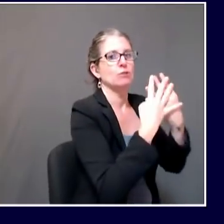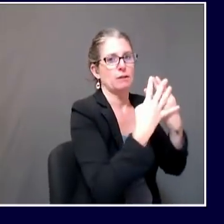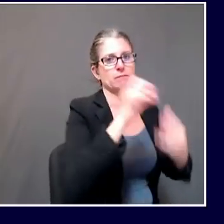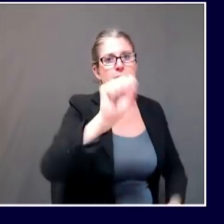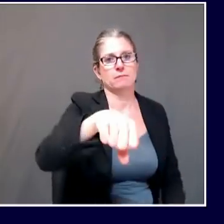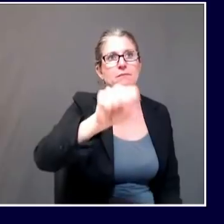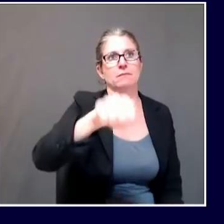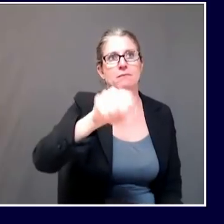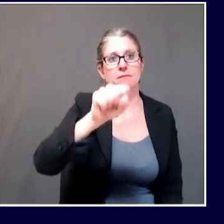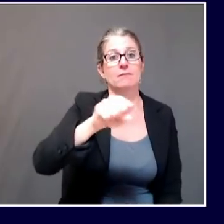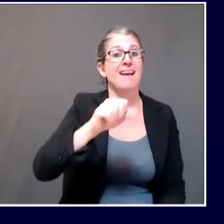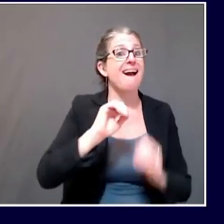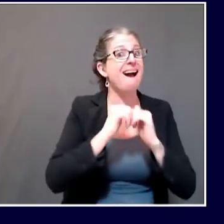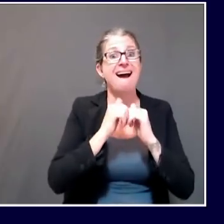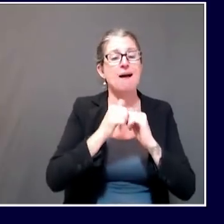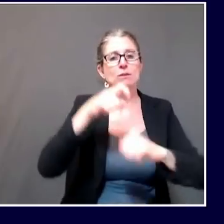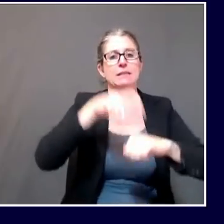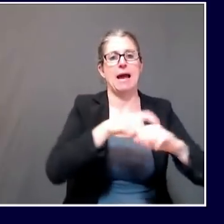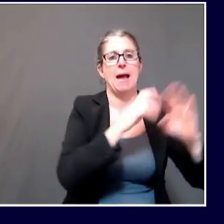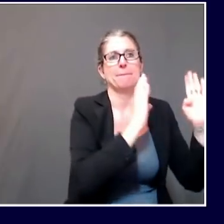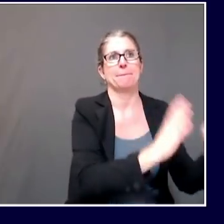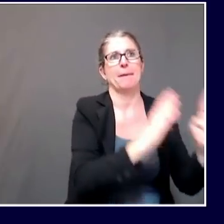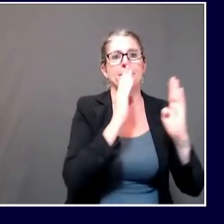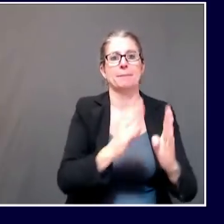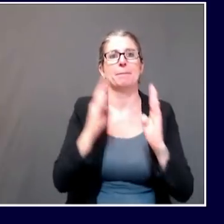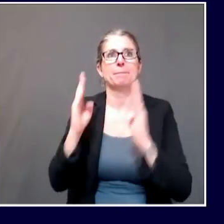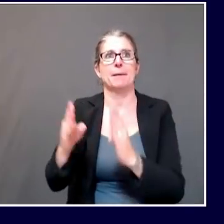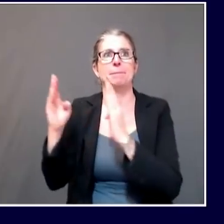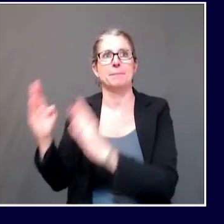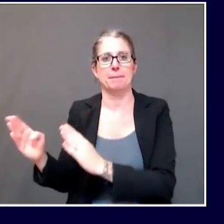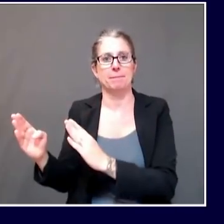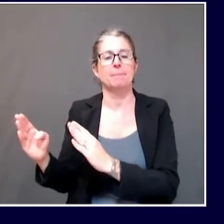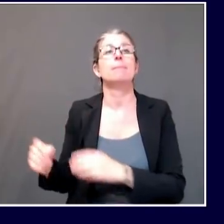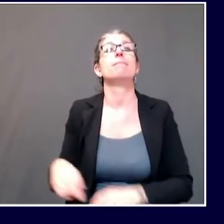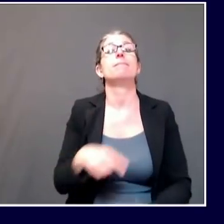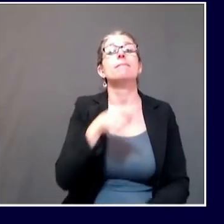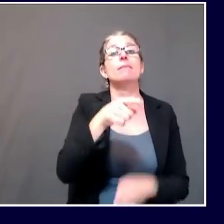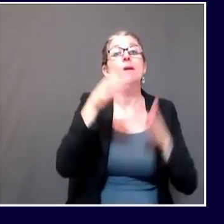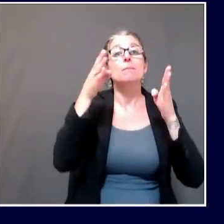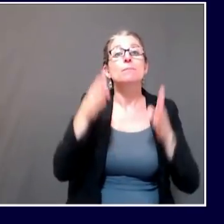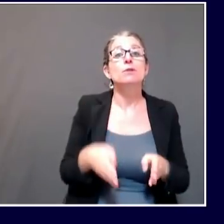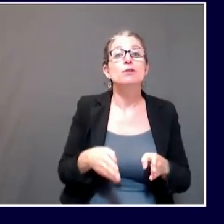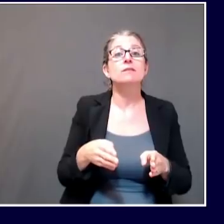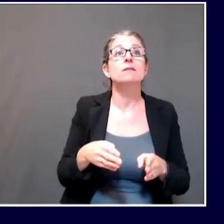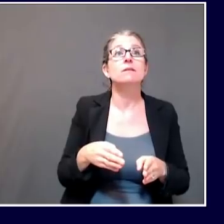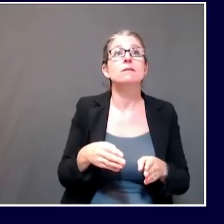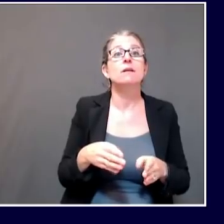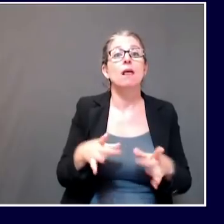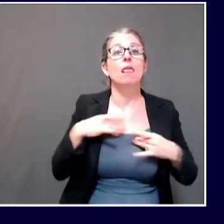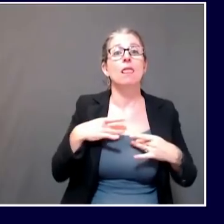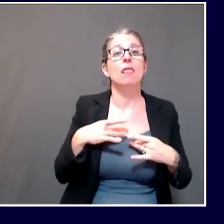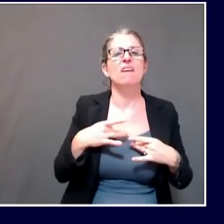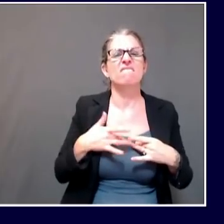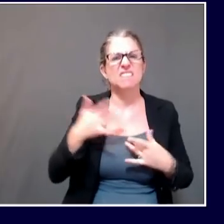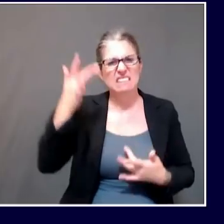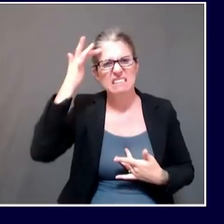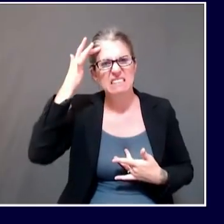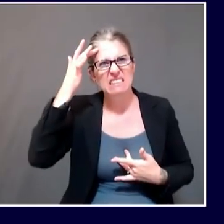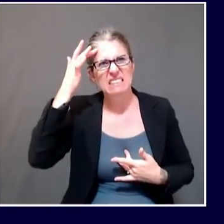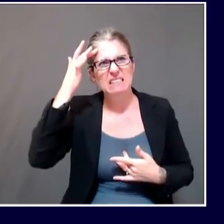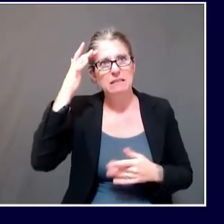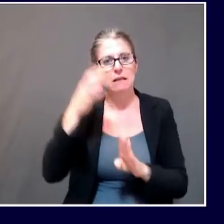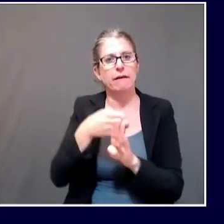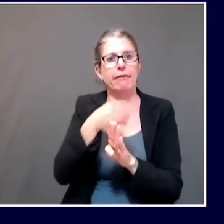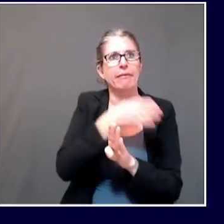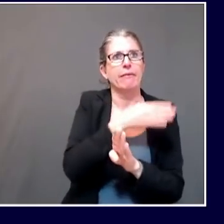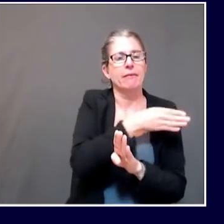symptoms, things of that nature. One side note, Charlie, and then I'll get to the other part of your question. And it's really important in